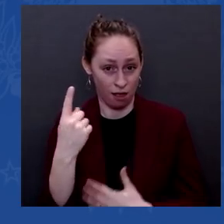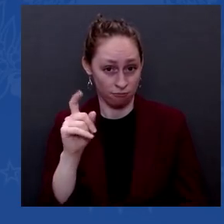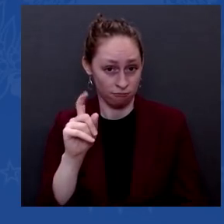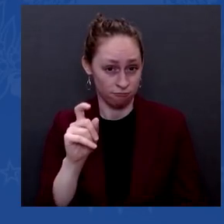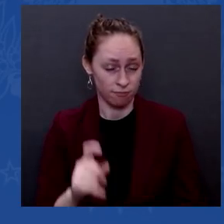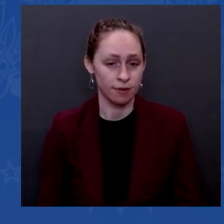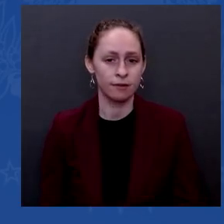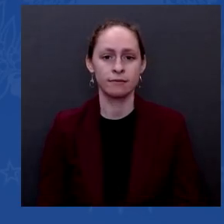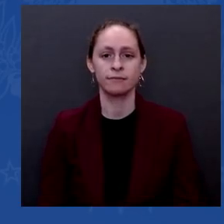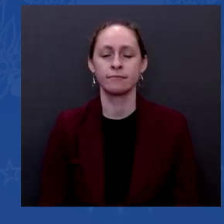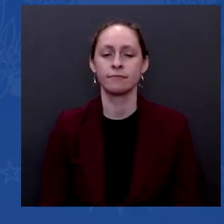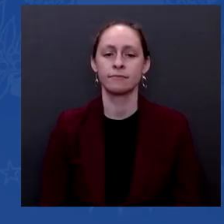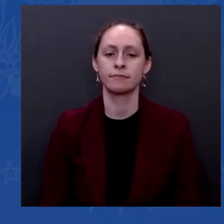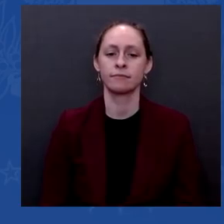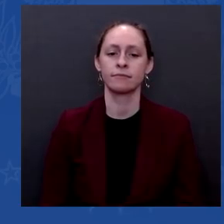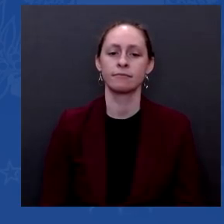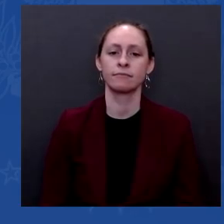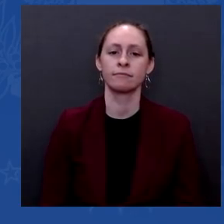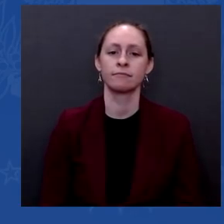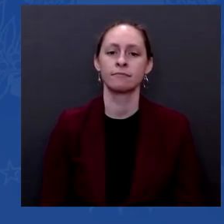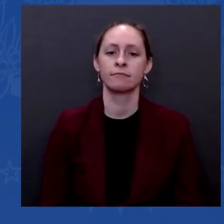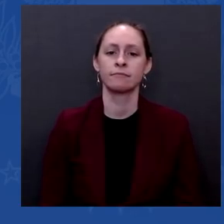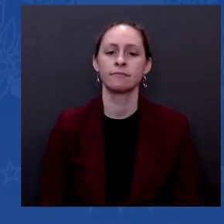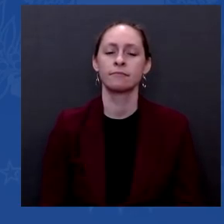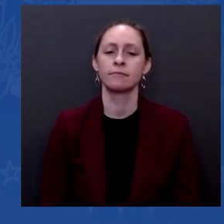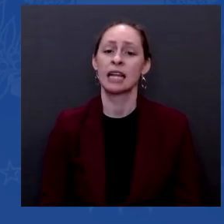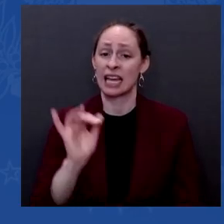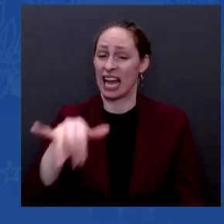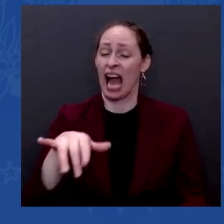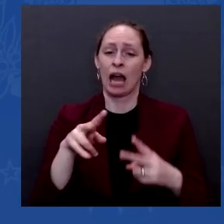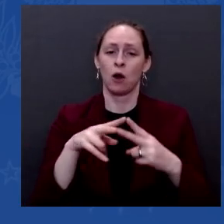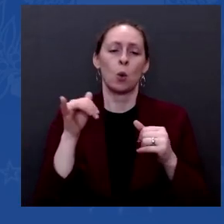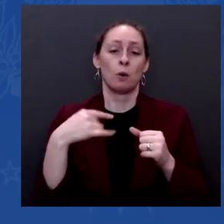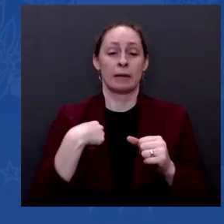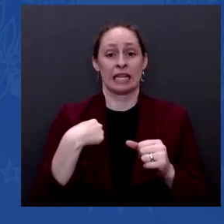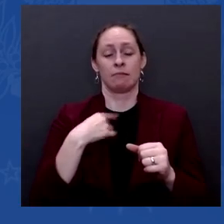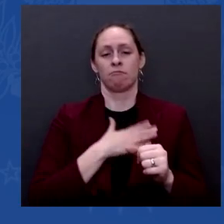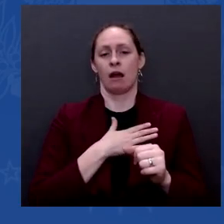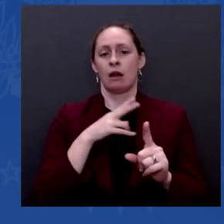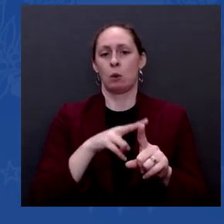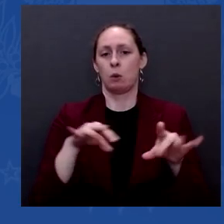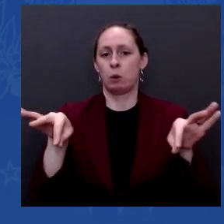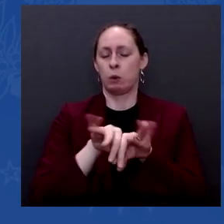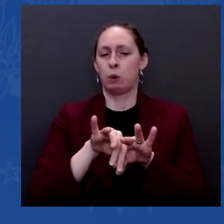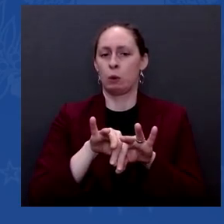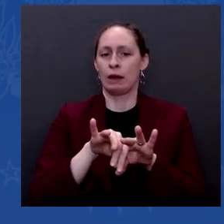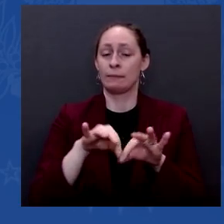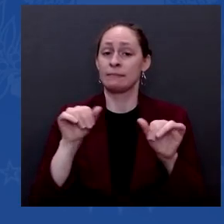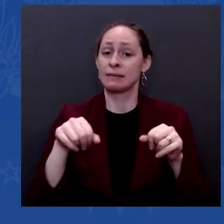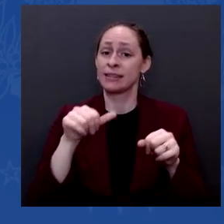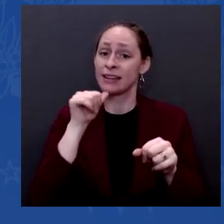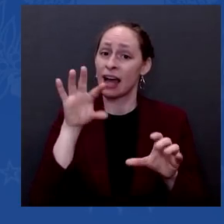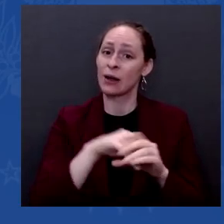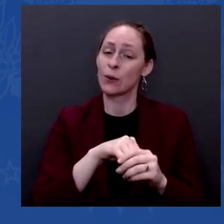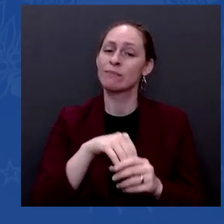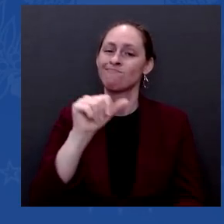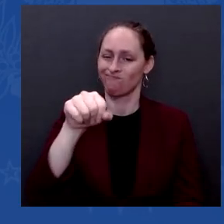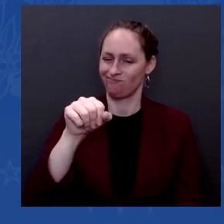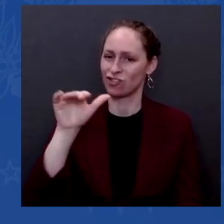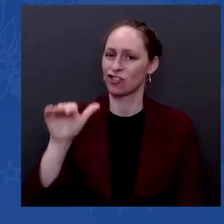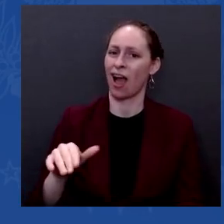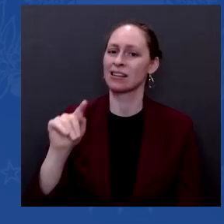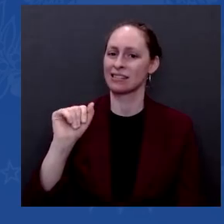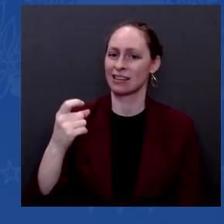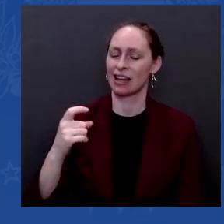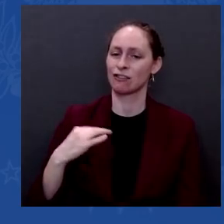get in the package. One is the child care tax credit, and the other is help for the cost of